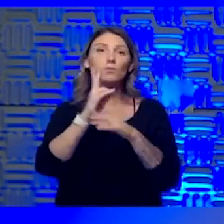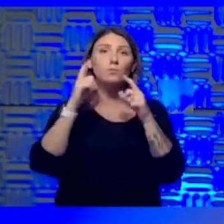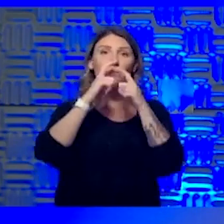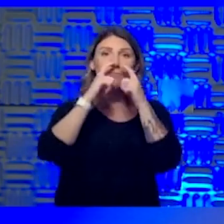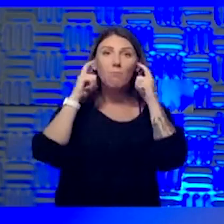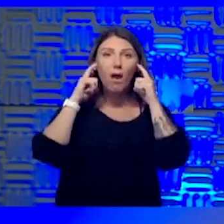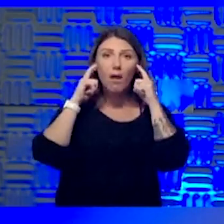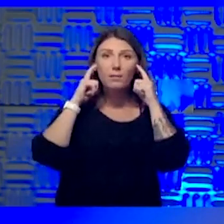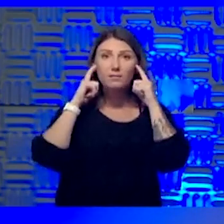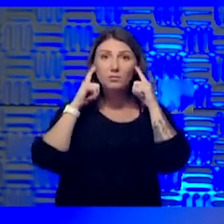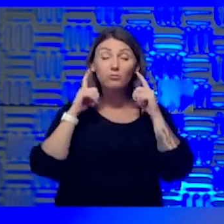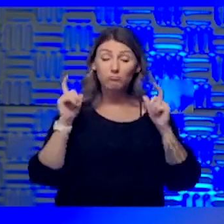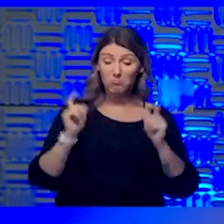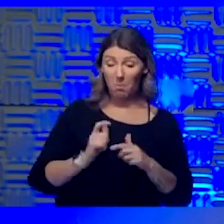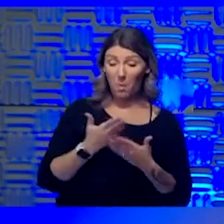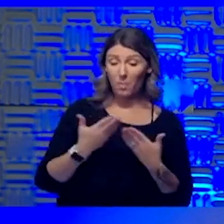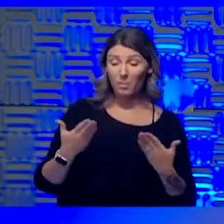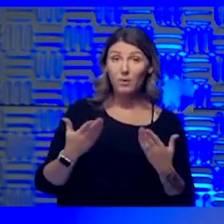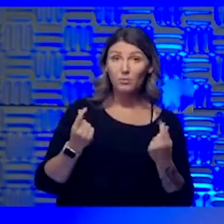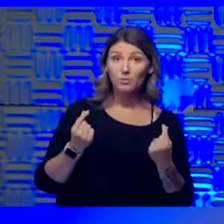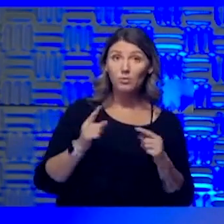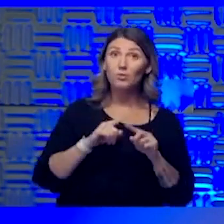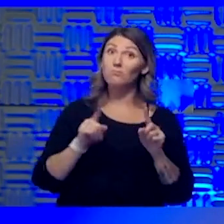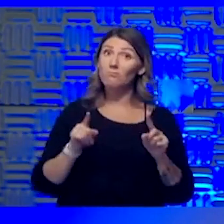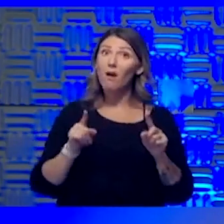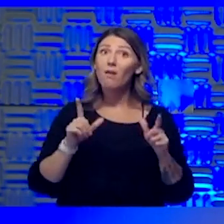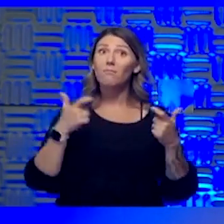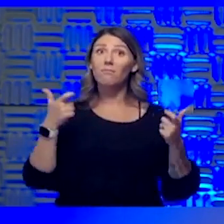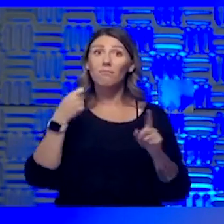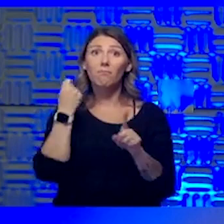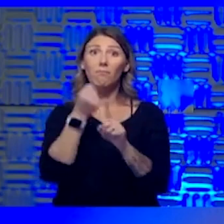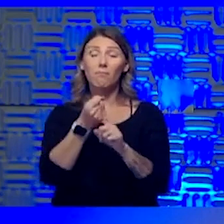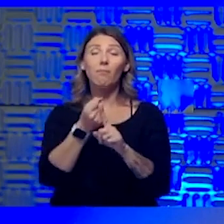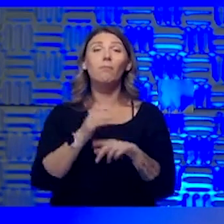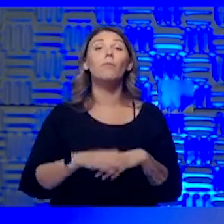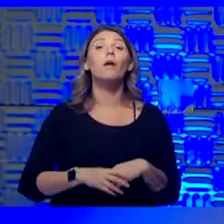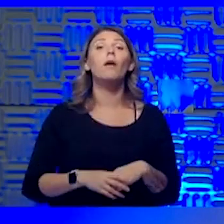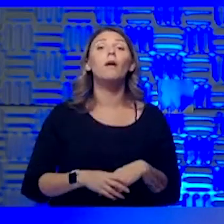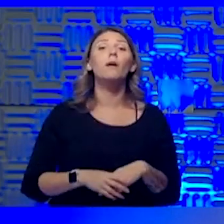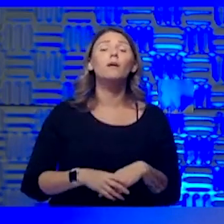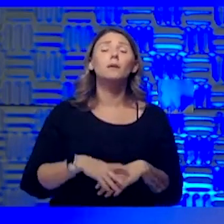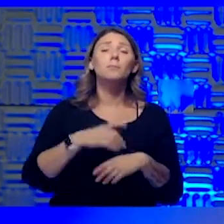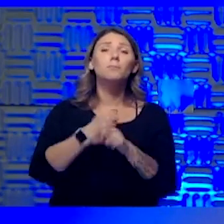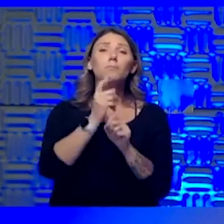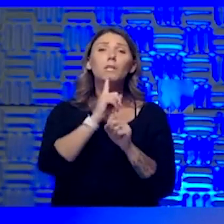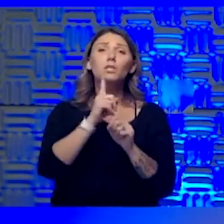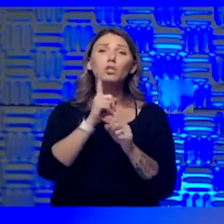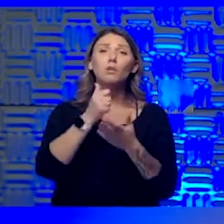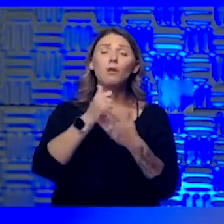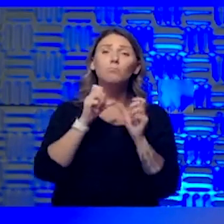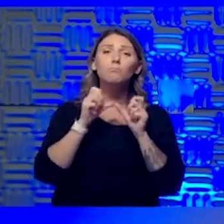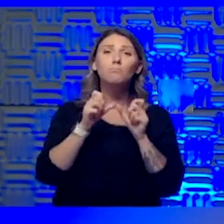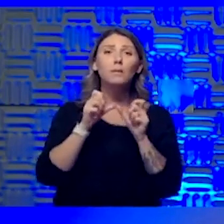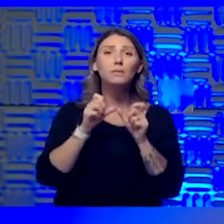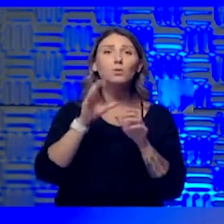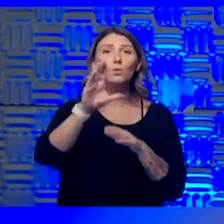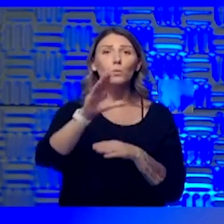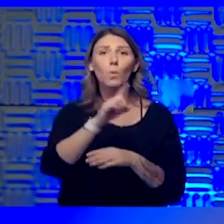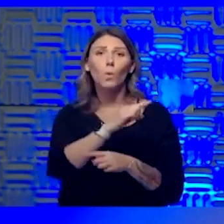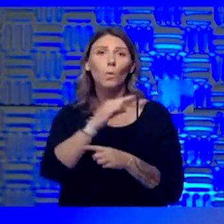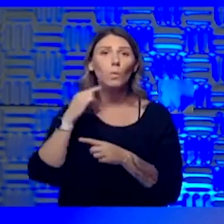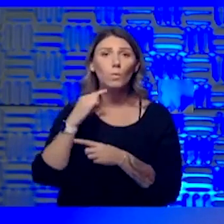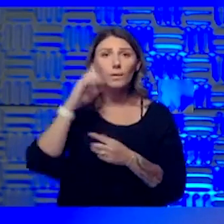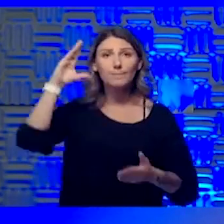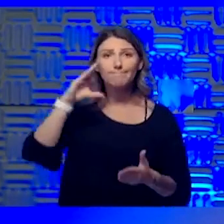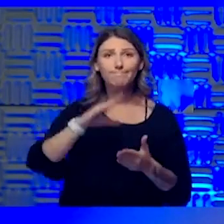some small things that you can do, um, and make sure that you can do to help maintain, um, your risk mitigation